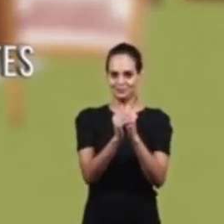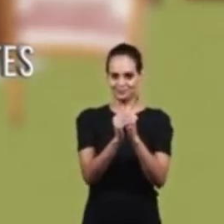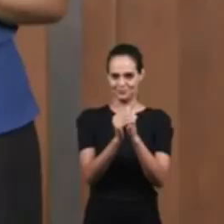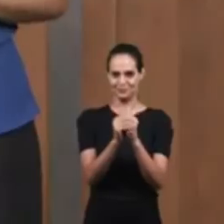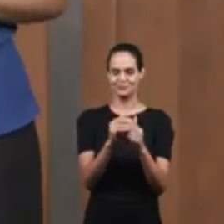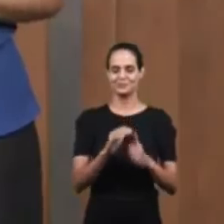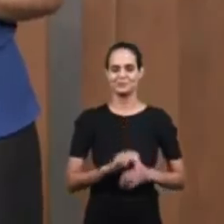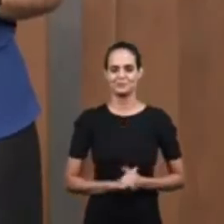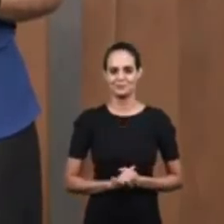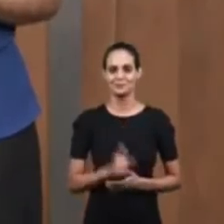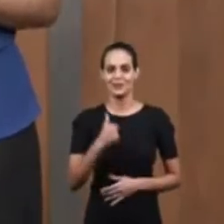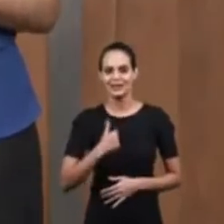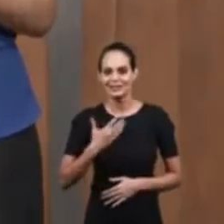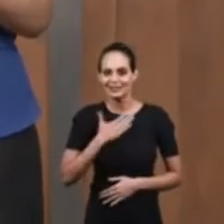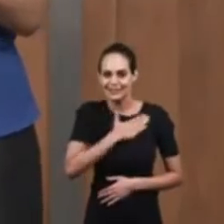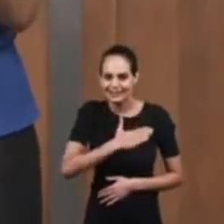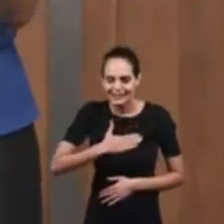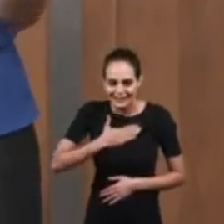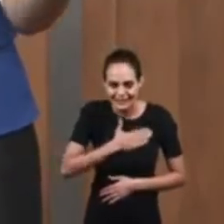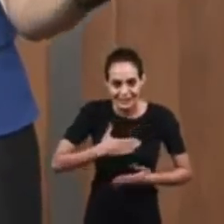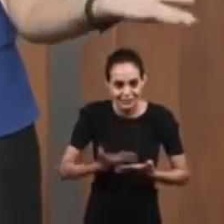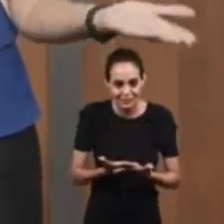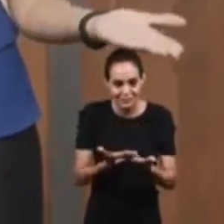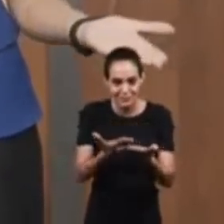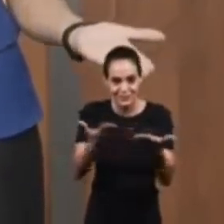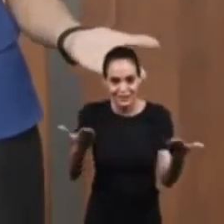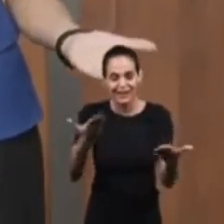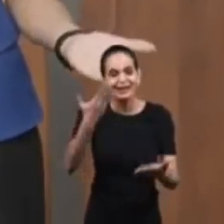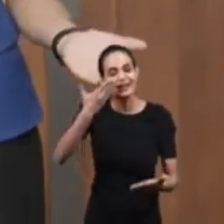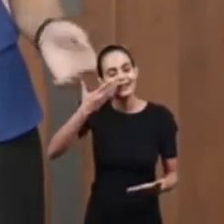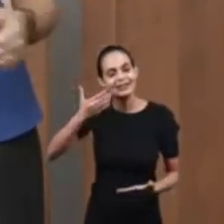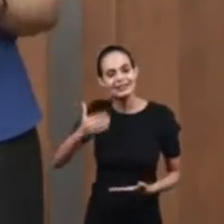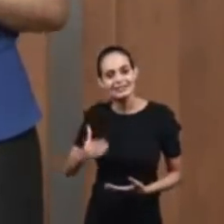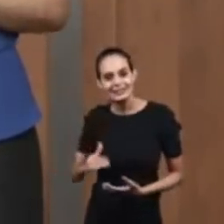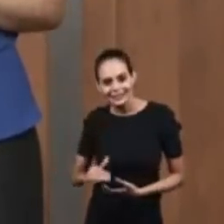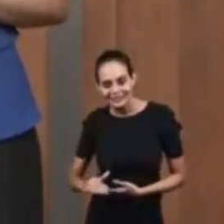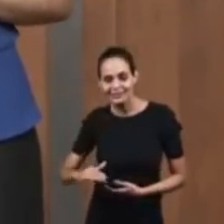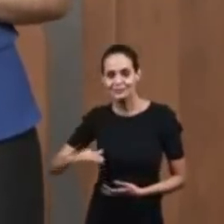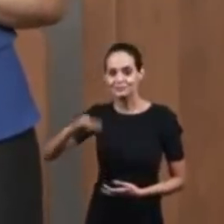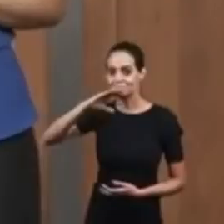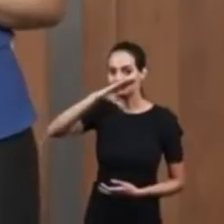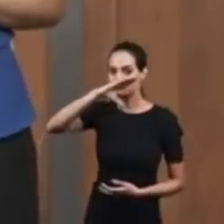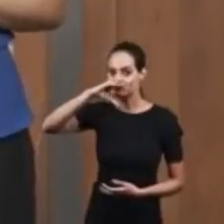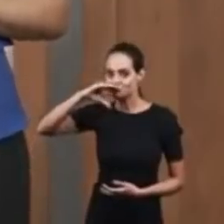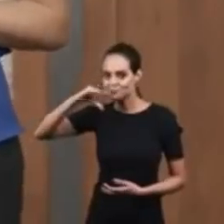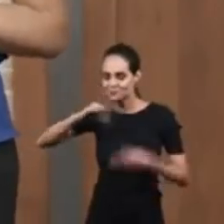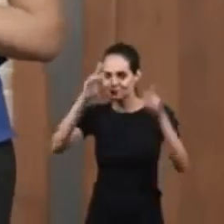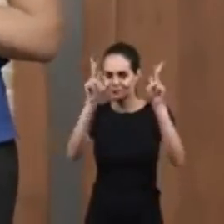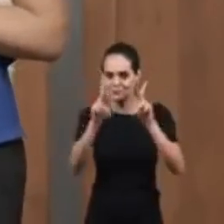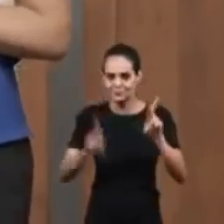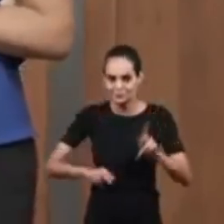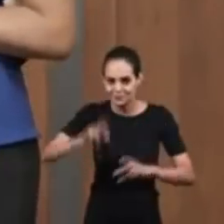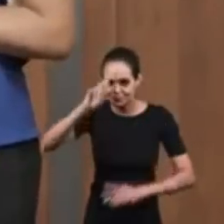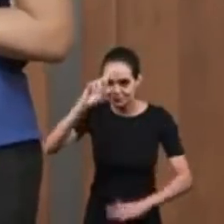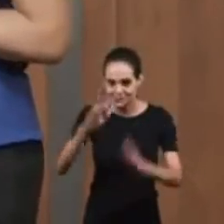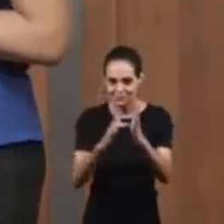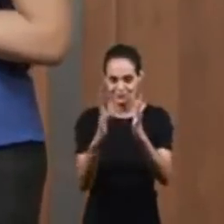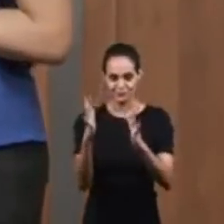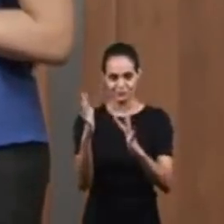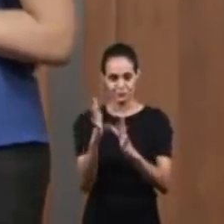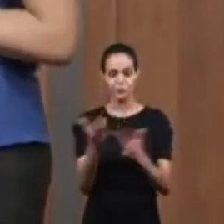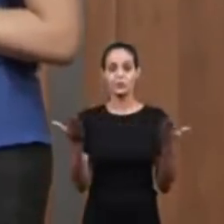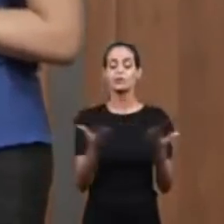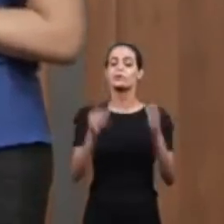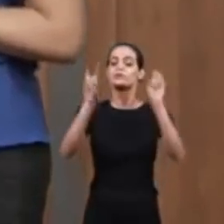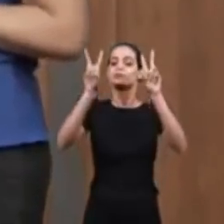I would like to greet the children and adolescents with the peace of the Lord Jesus The theme of our class today is the